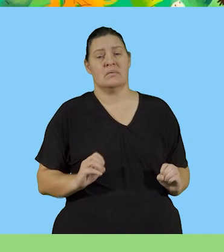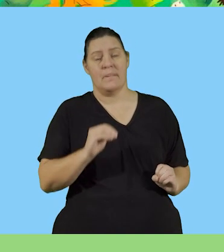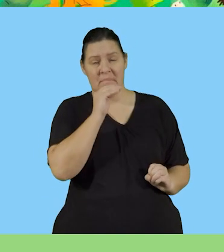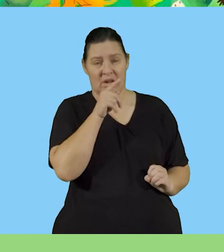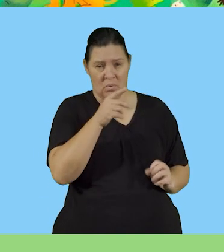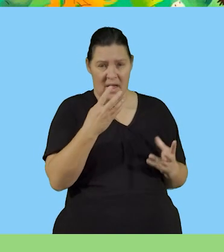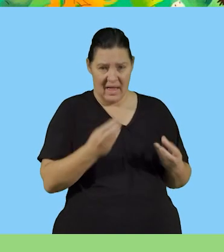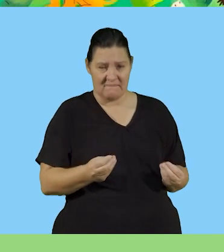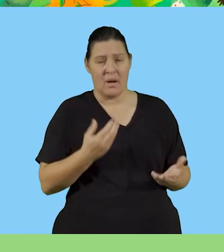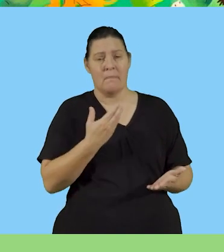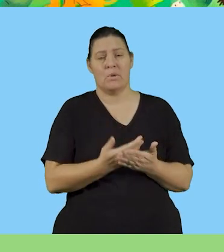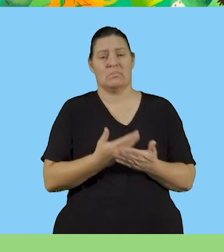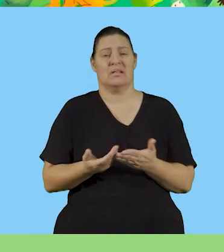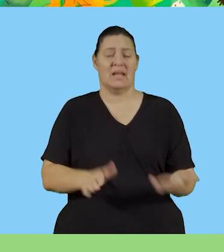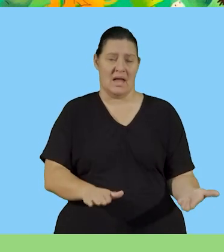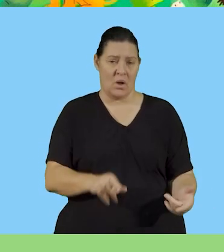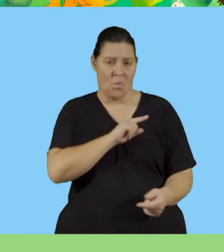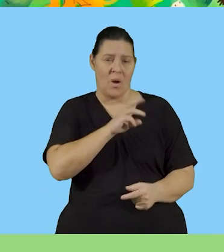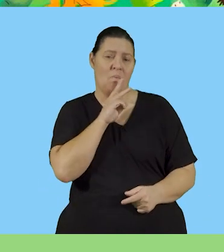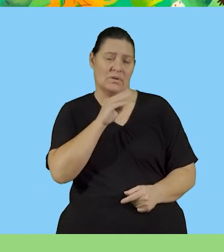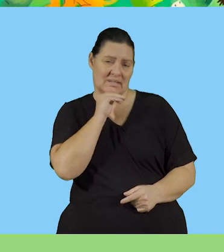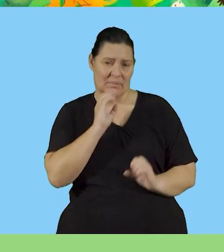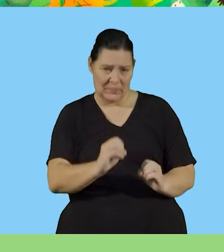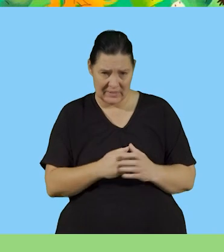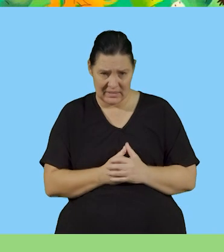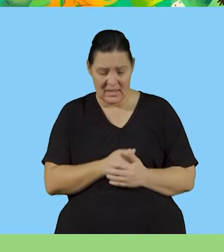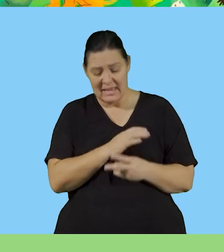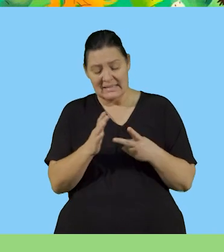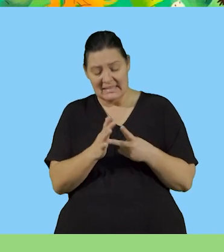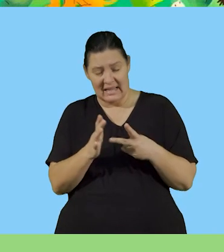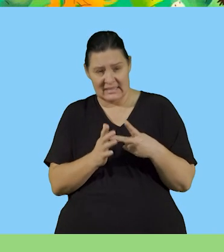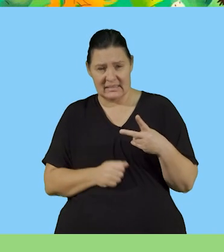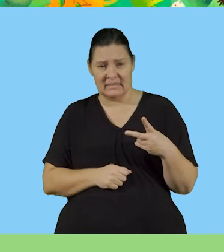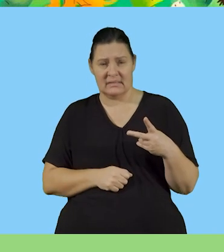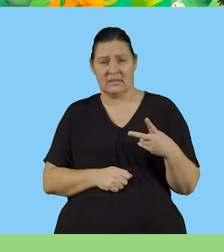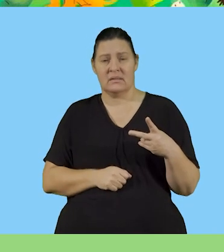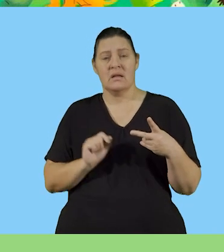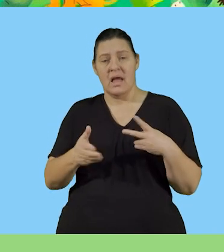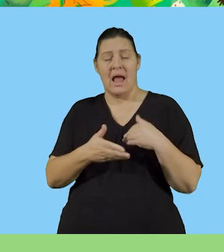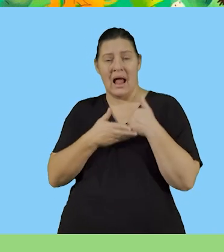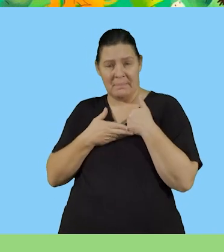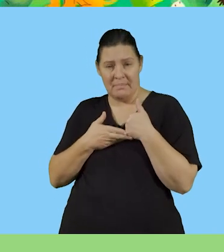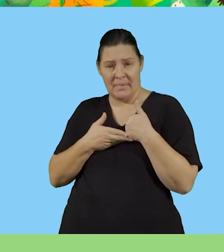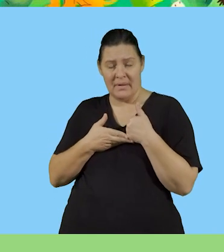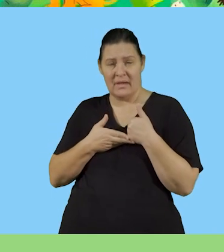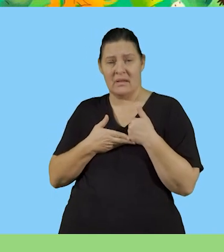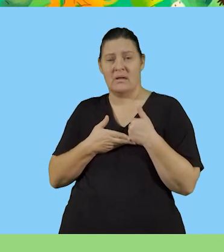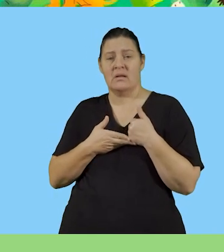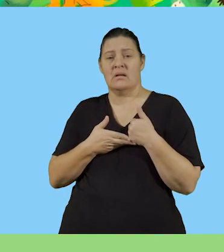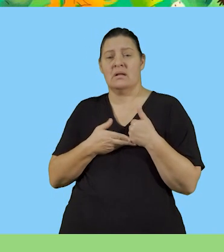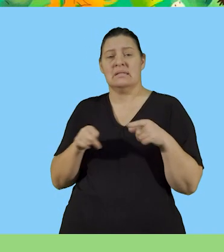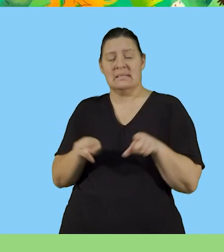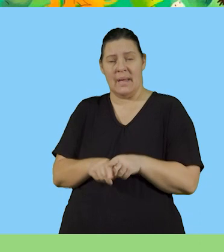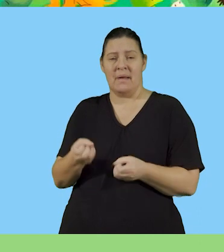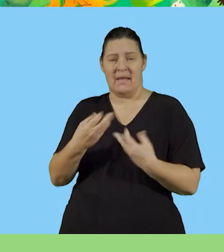that means you have a possibility of dying, right? So the second thing that the physical environment helps with